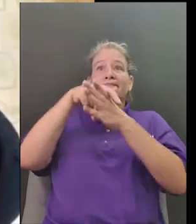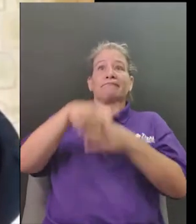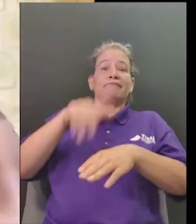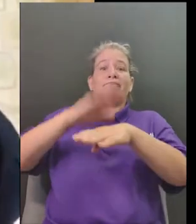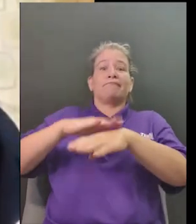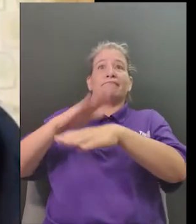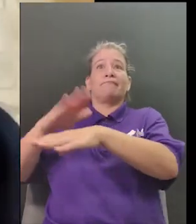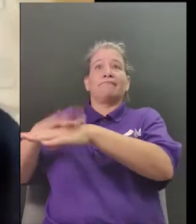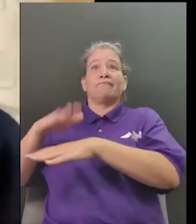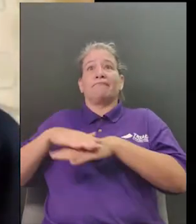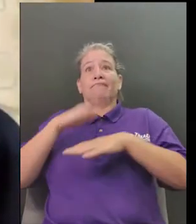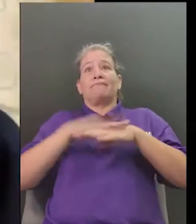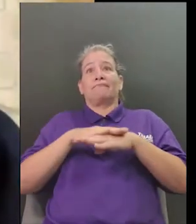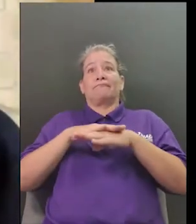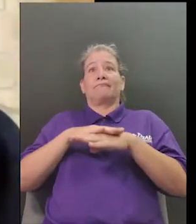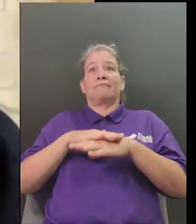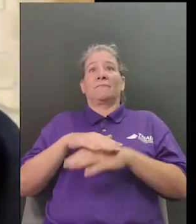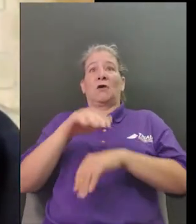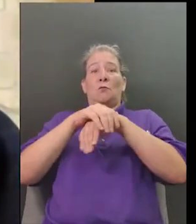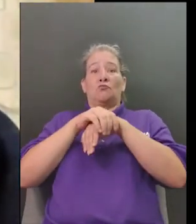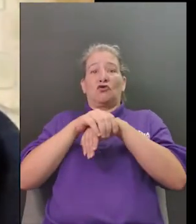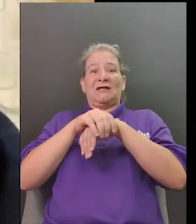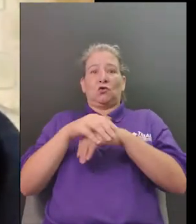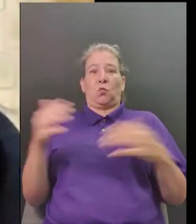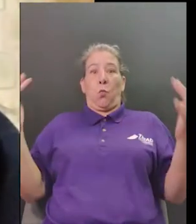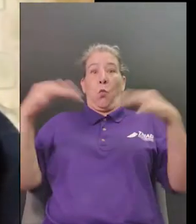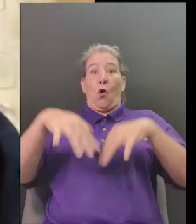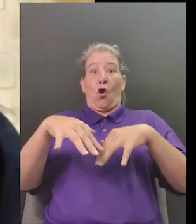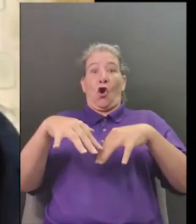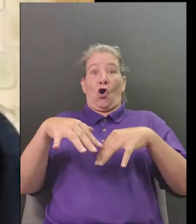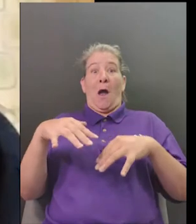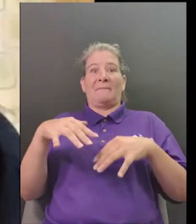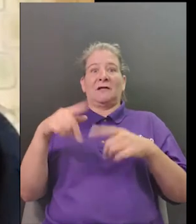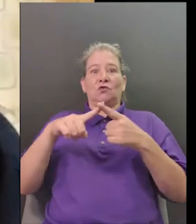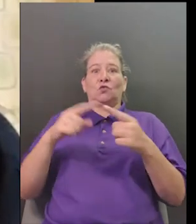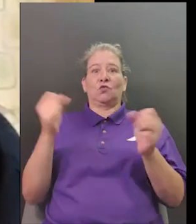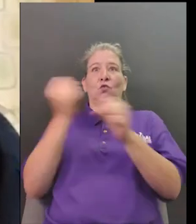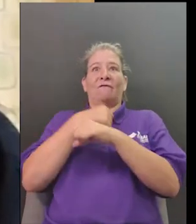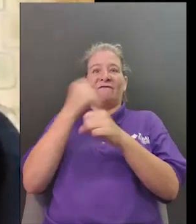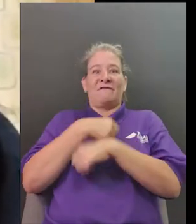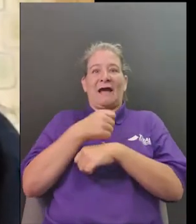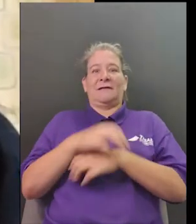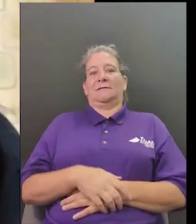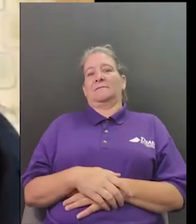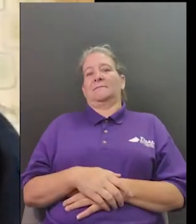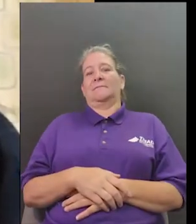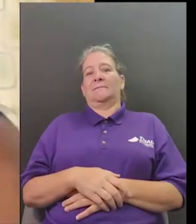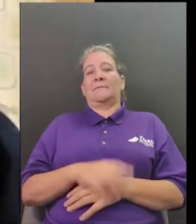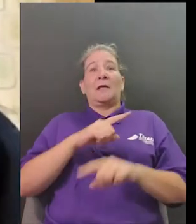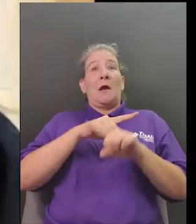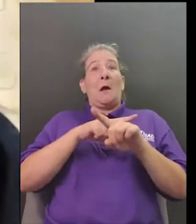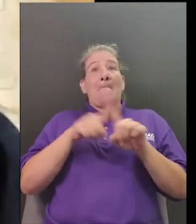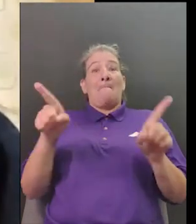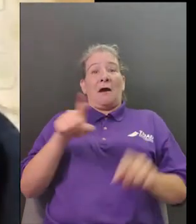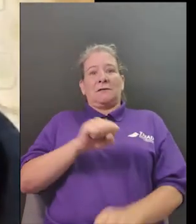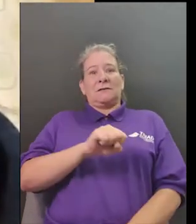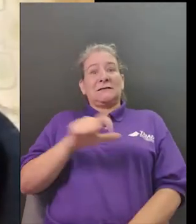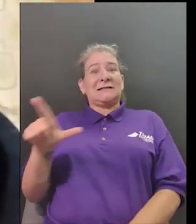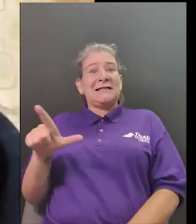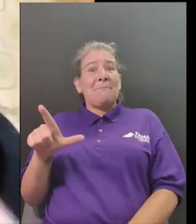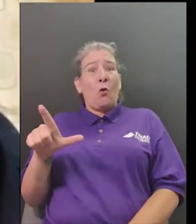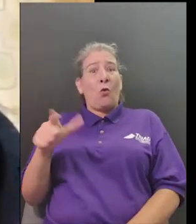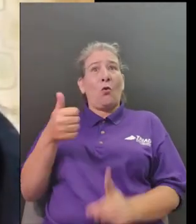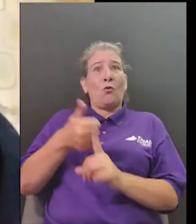that well known and some of them might not be well known because at that time period women didn't always go to